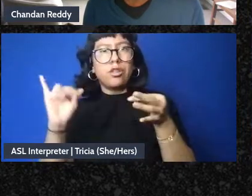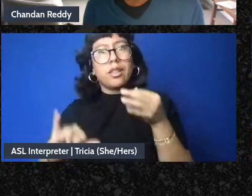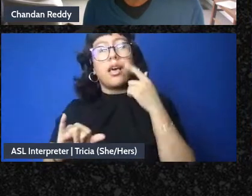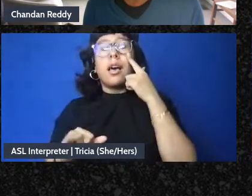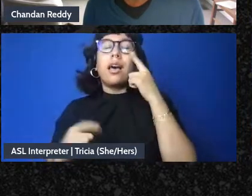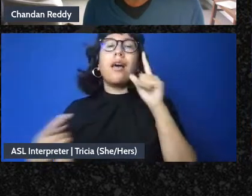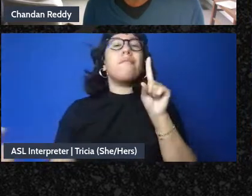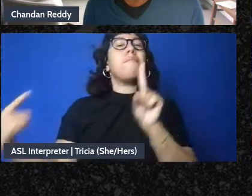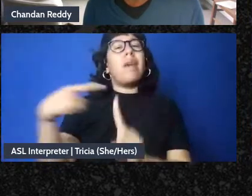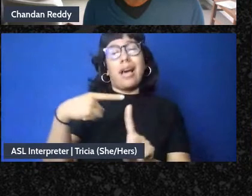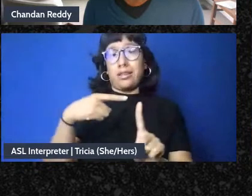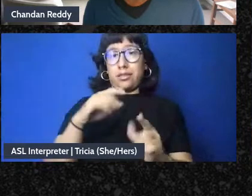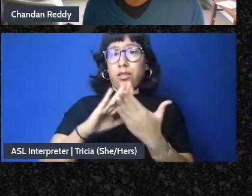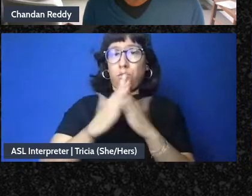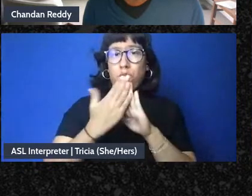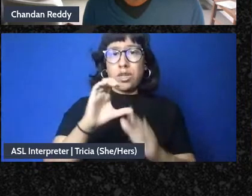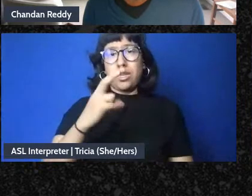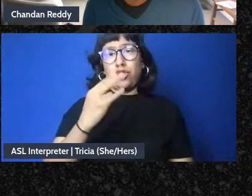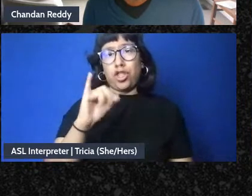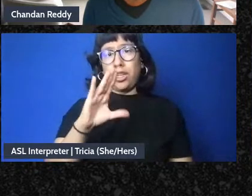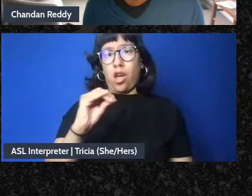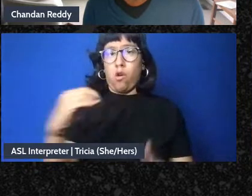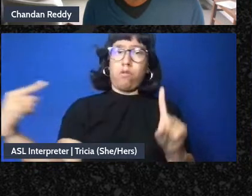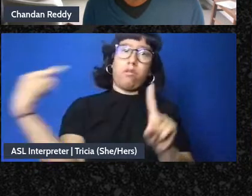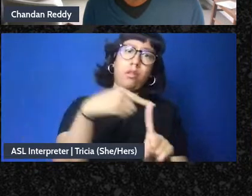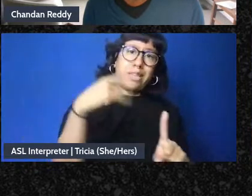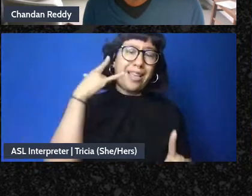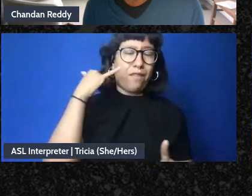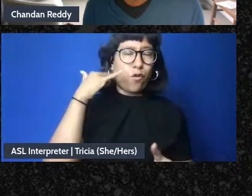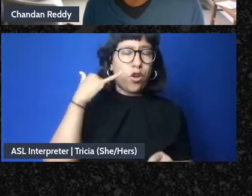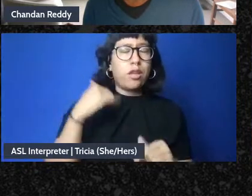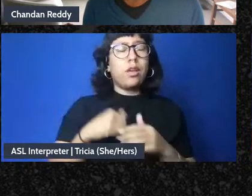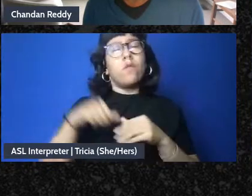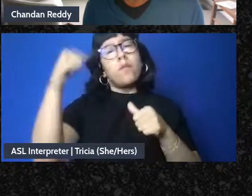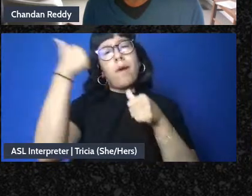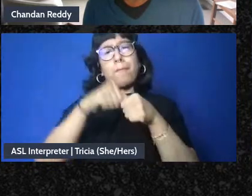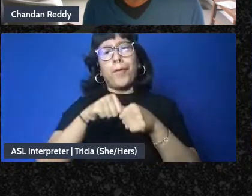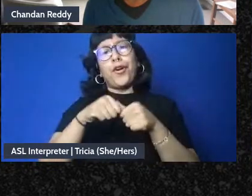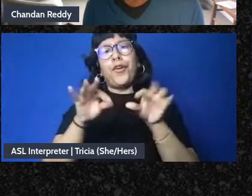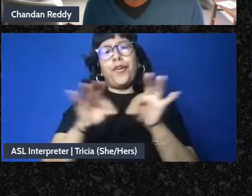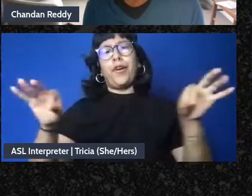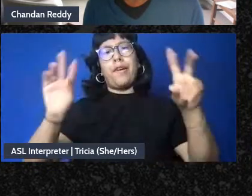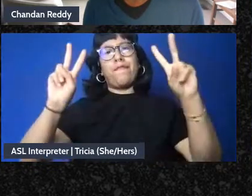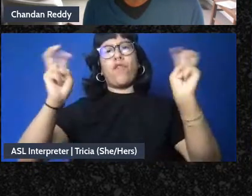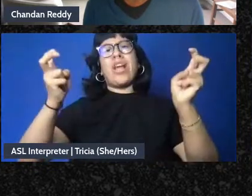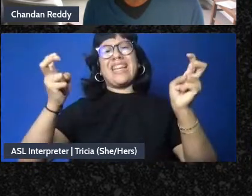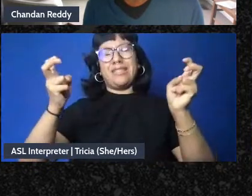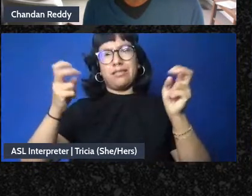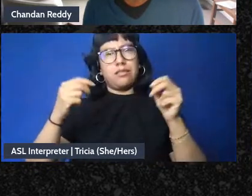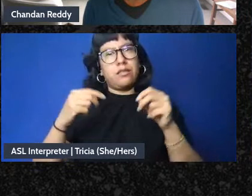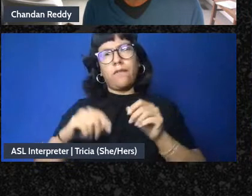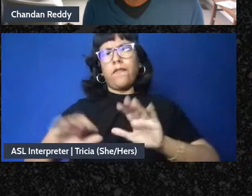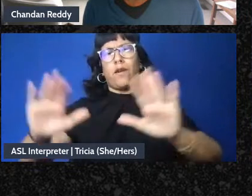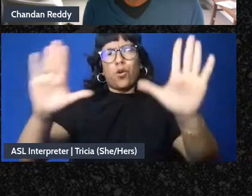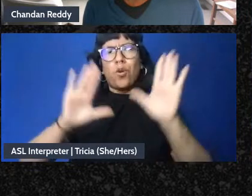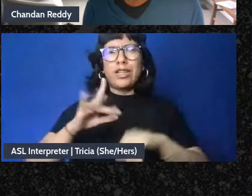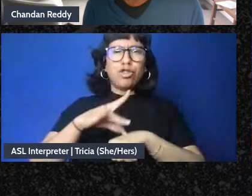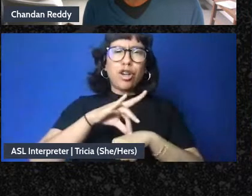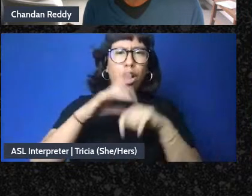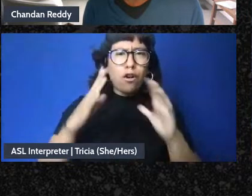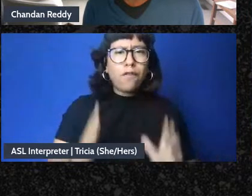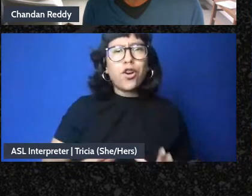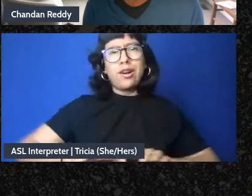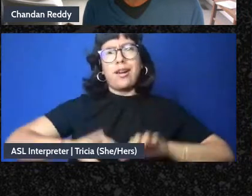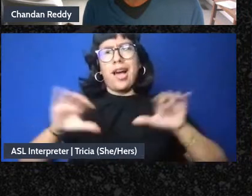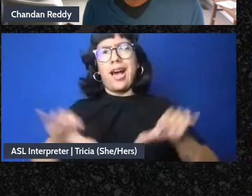bringing it back to Chico I just there's a phrase that I heard there from a great geographer an activist